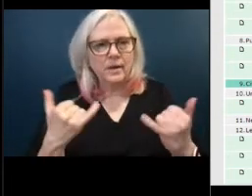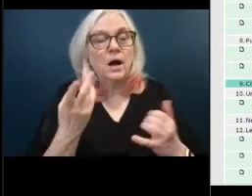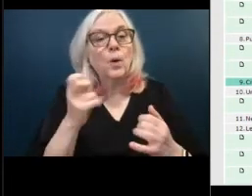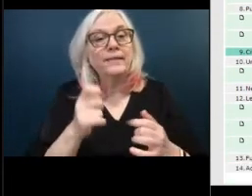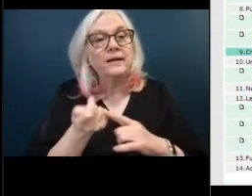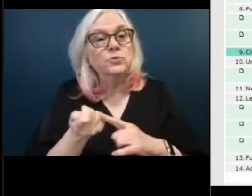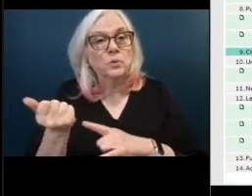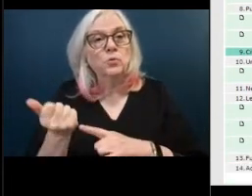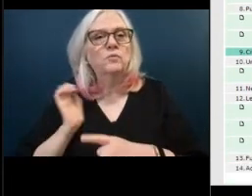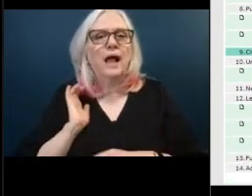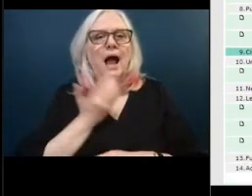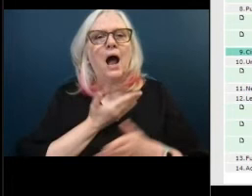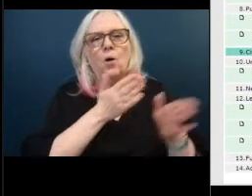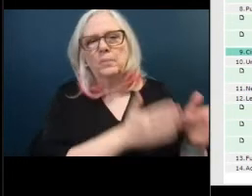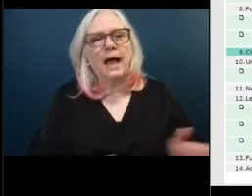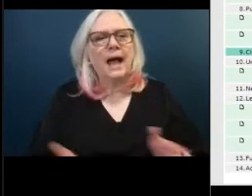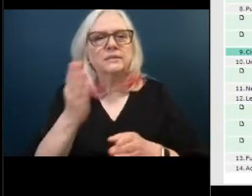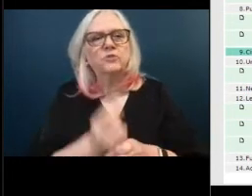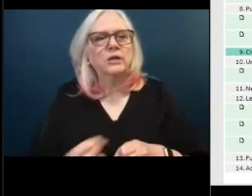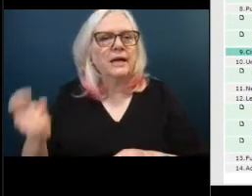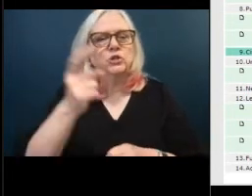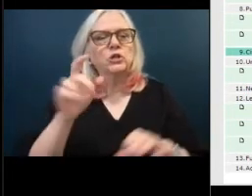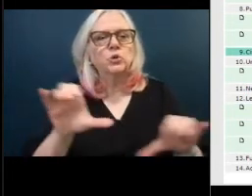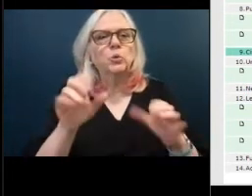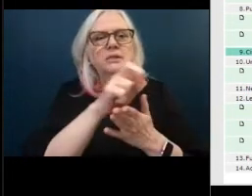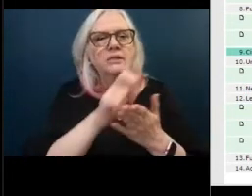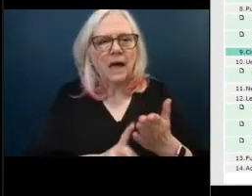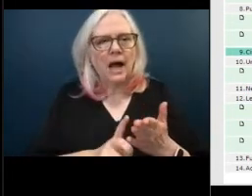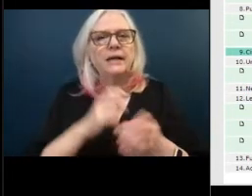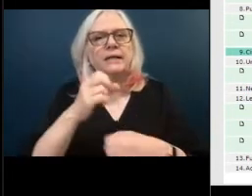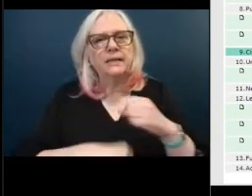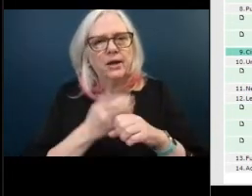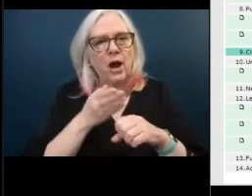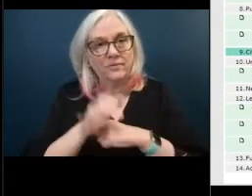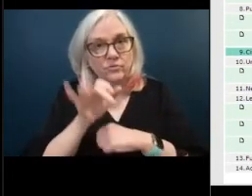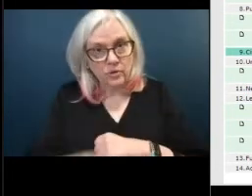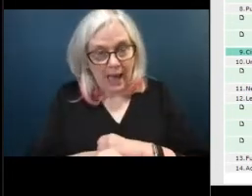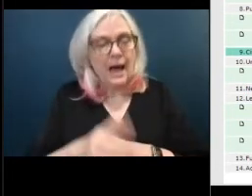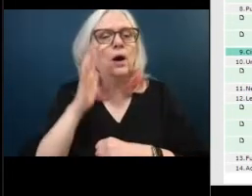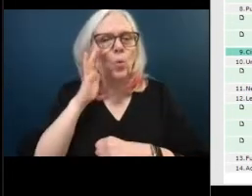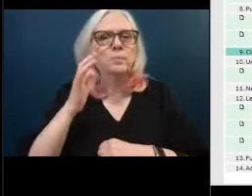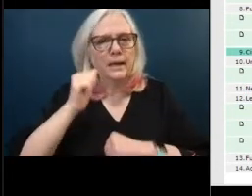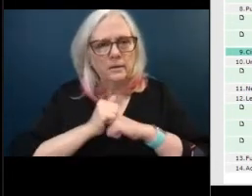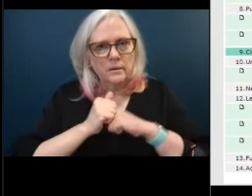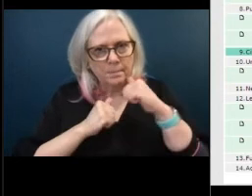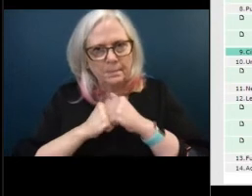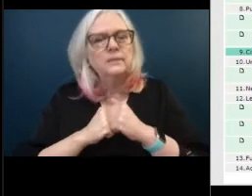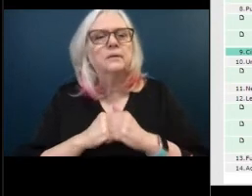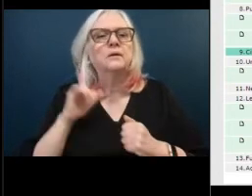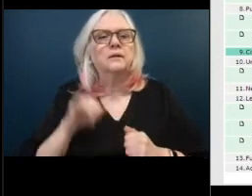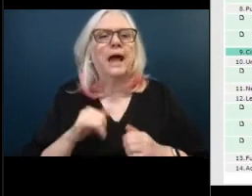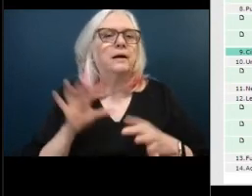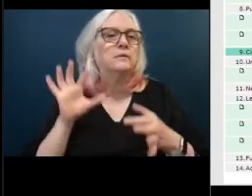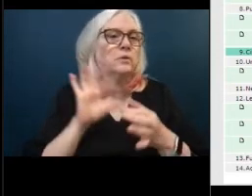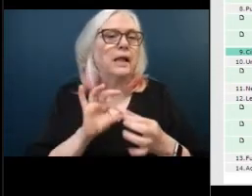or for next fiscal year excuse me do a design and the year following that would be construction regarding the boat docks